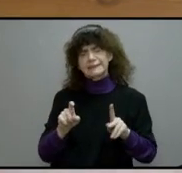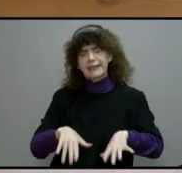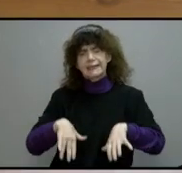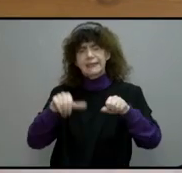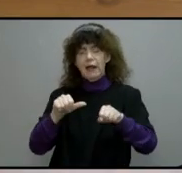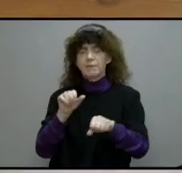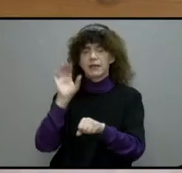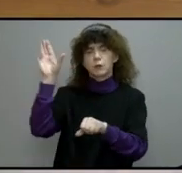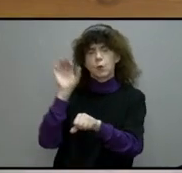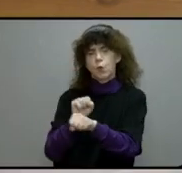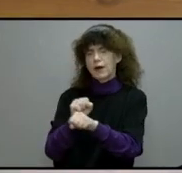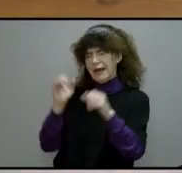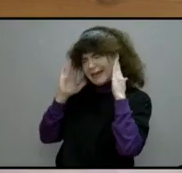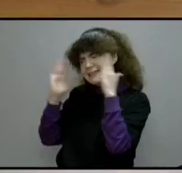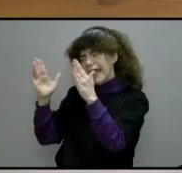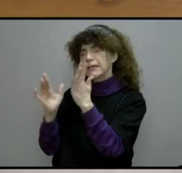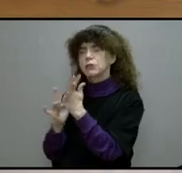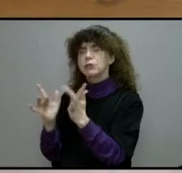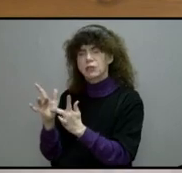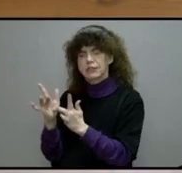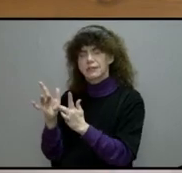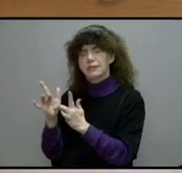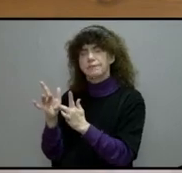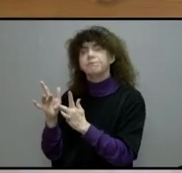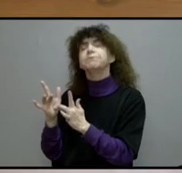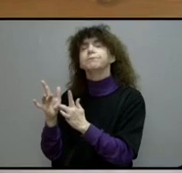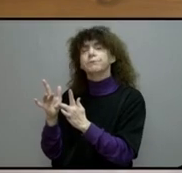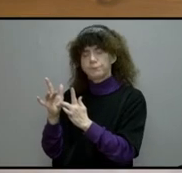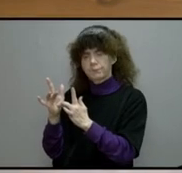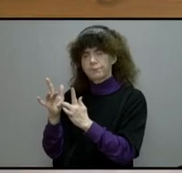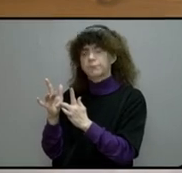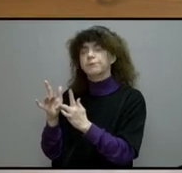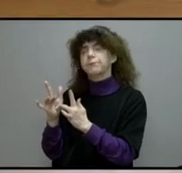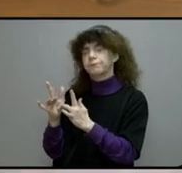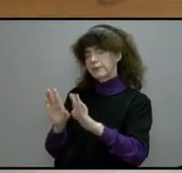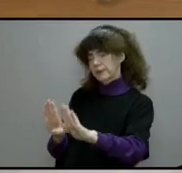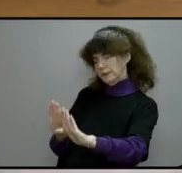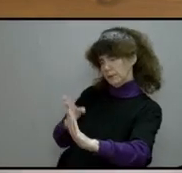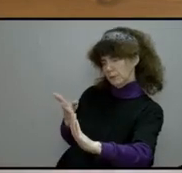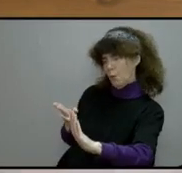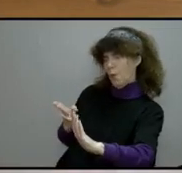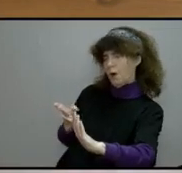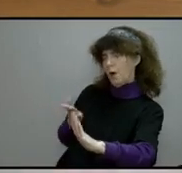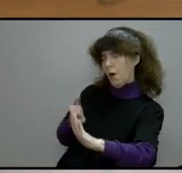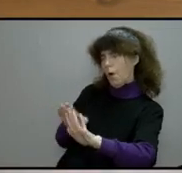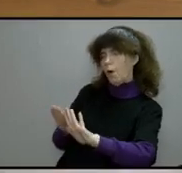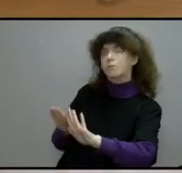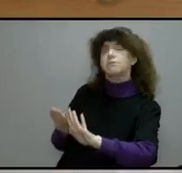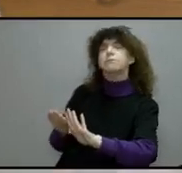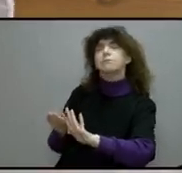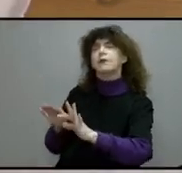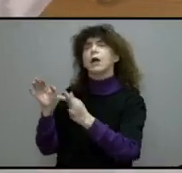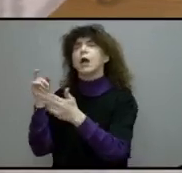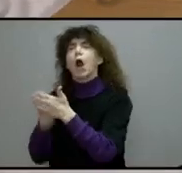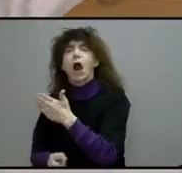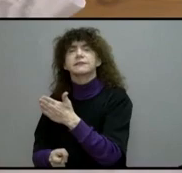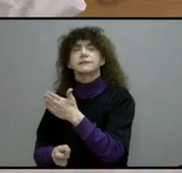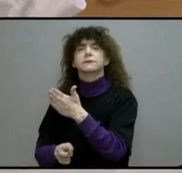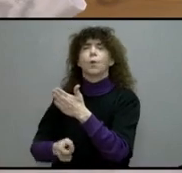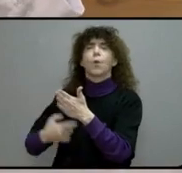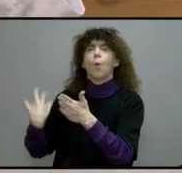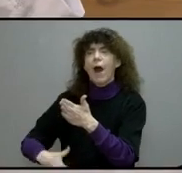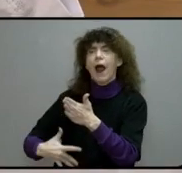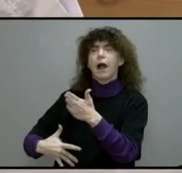The cost at which Jesus provided the passageway through the barrier or the wall is something beyond our